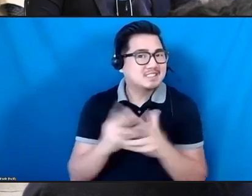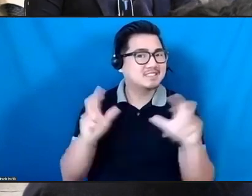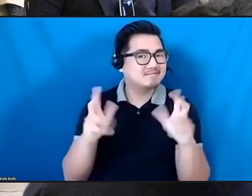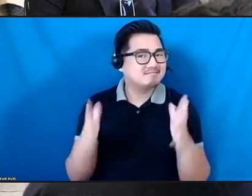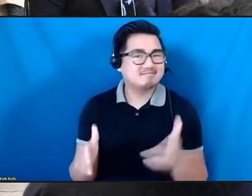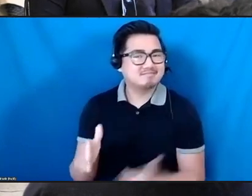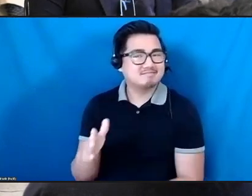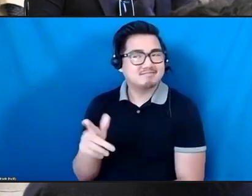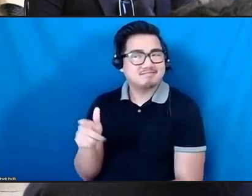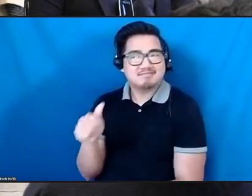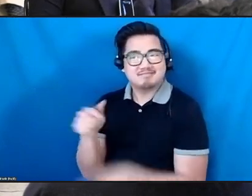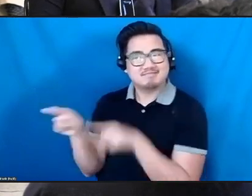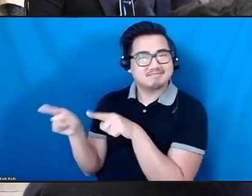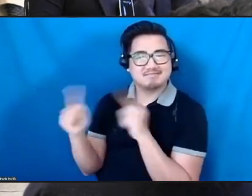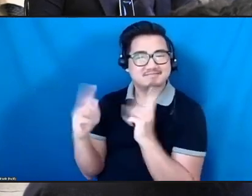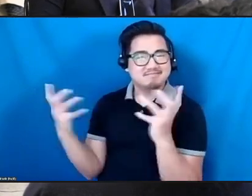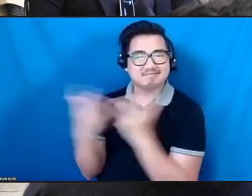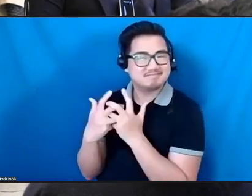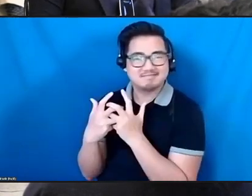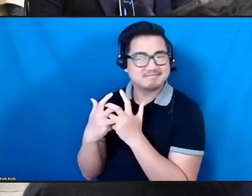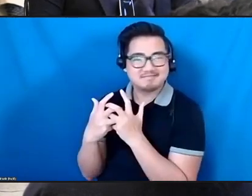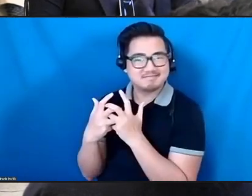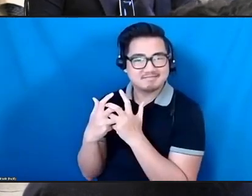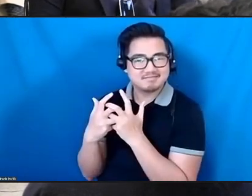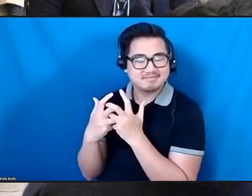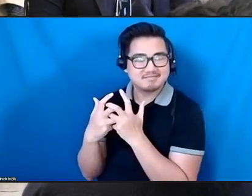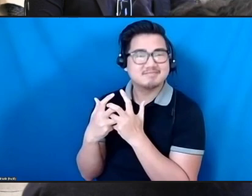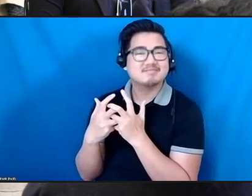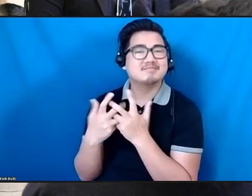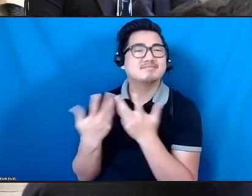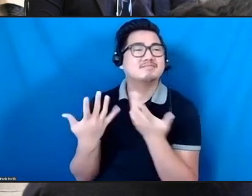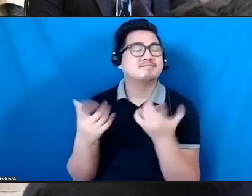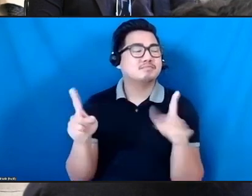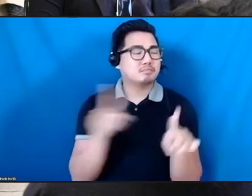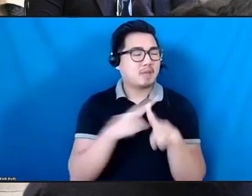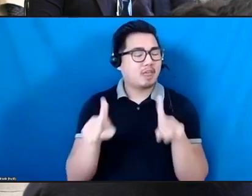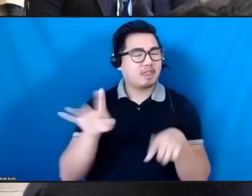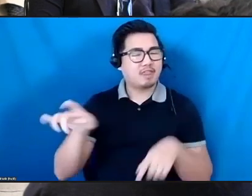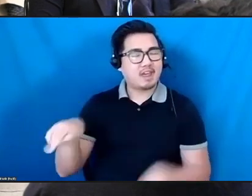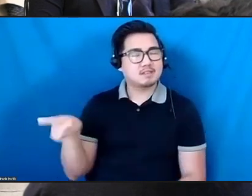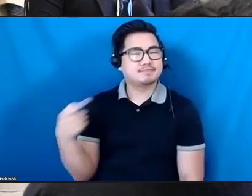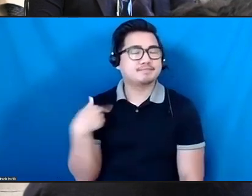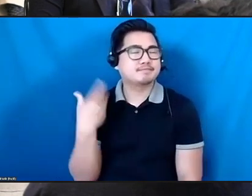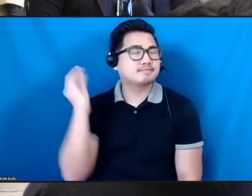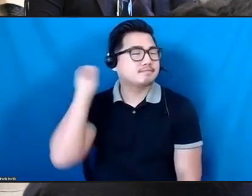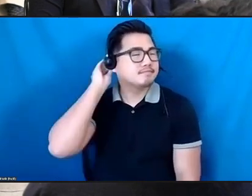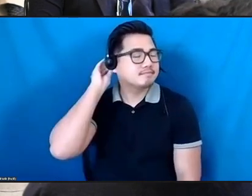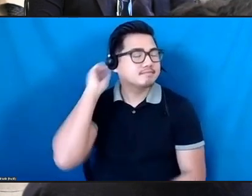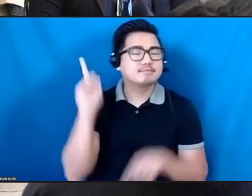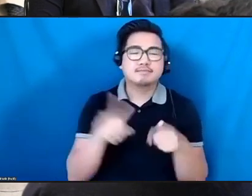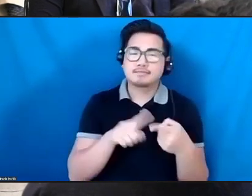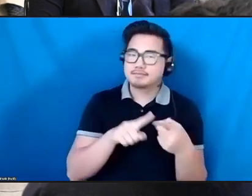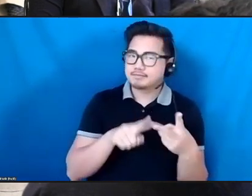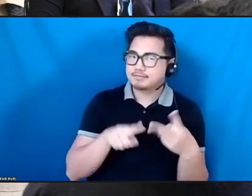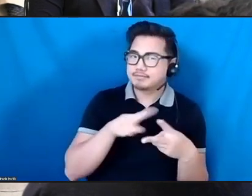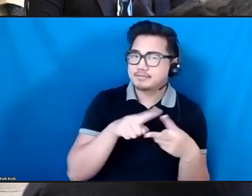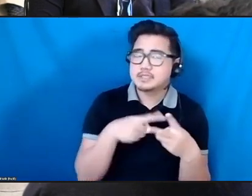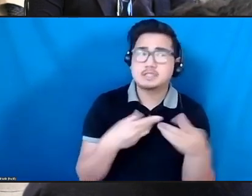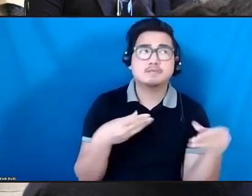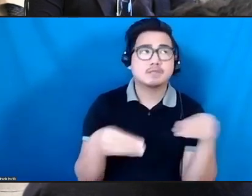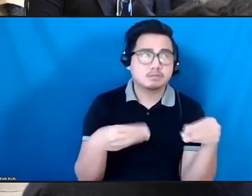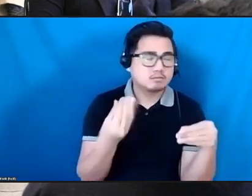And that's something that I've carried along with flexibility is trying to figure out how we can support. You know, I've been in